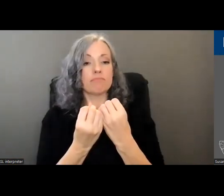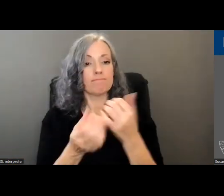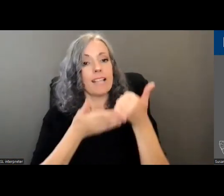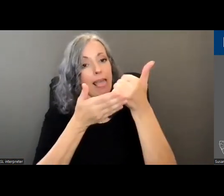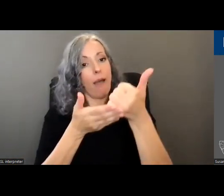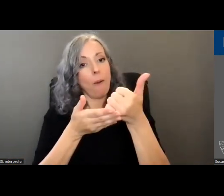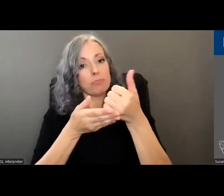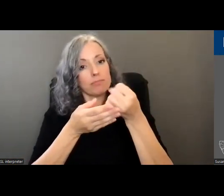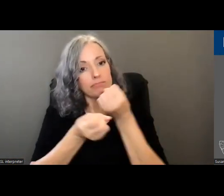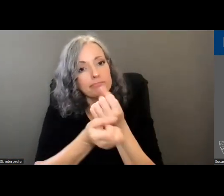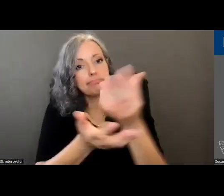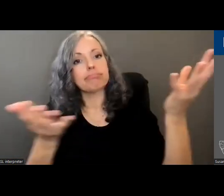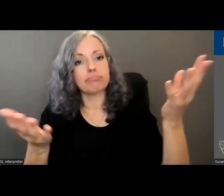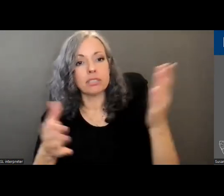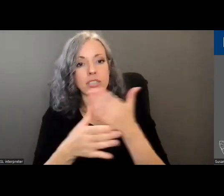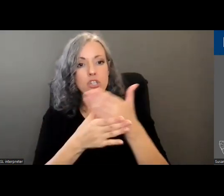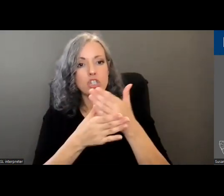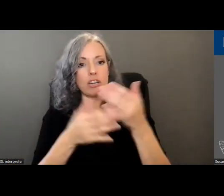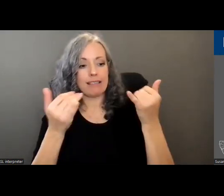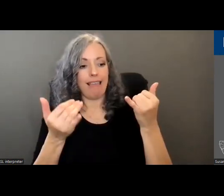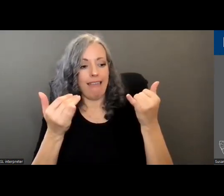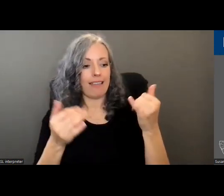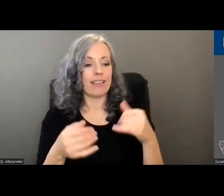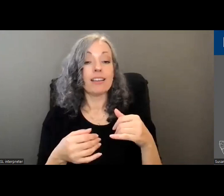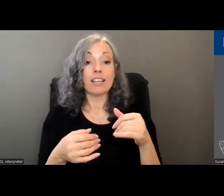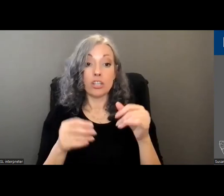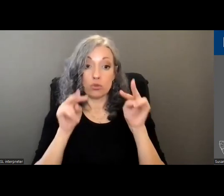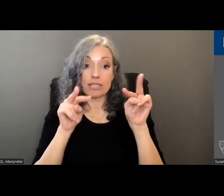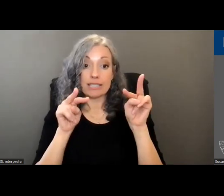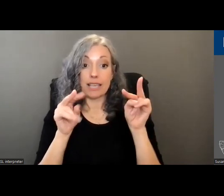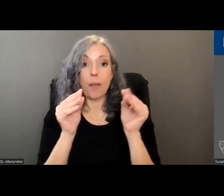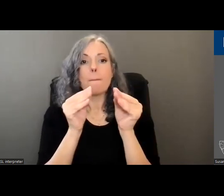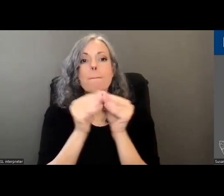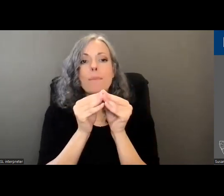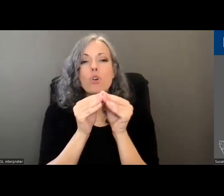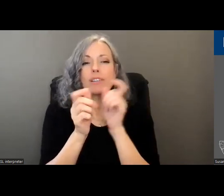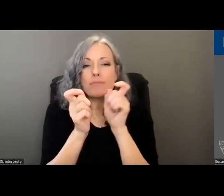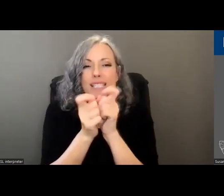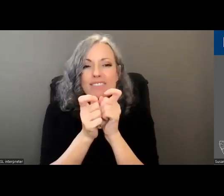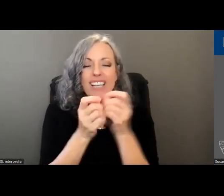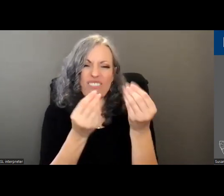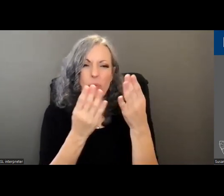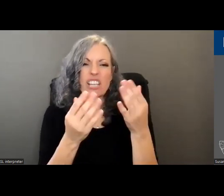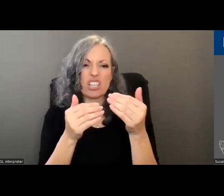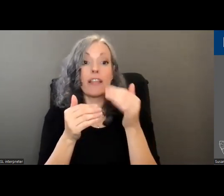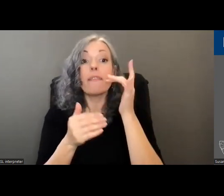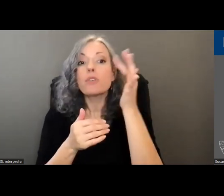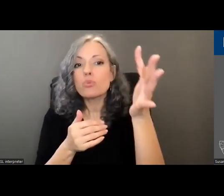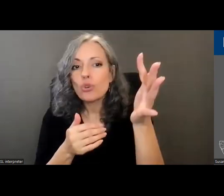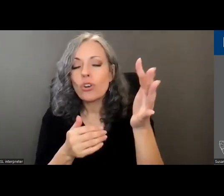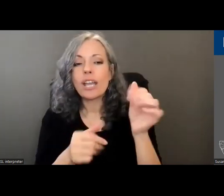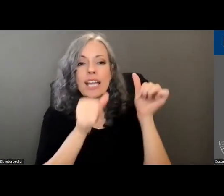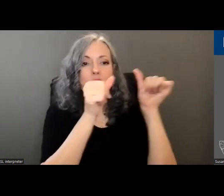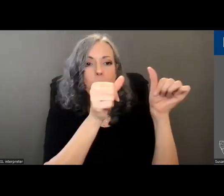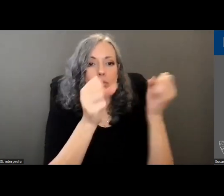produce what we just shared at a high level with you and you'll be able to see much greater detail in the months ahead as we we post all of this